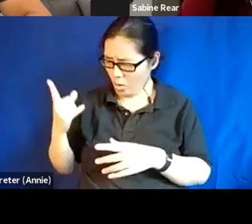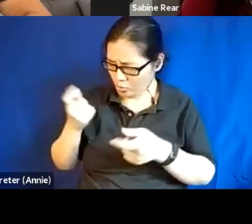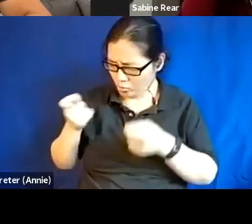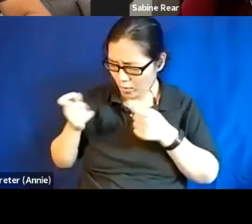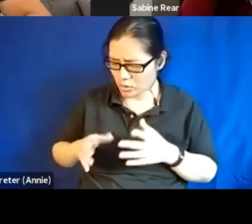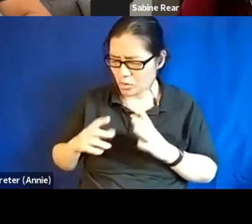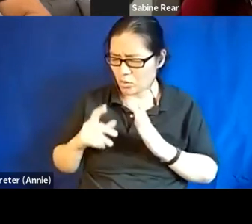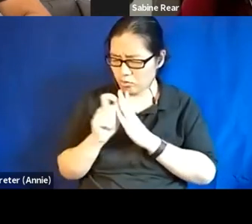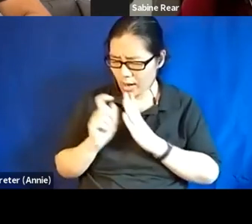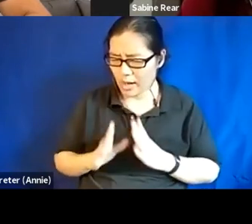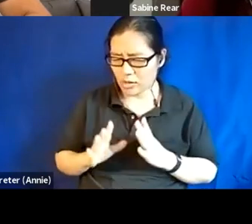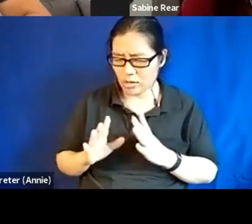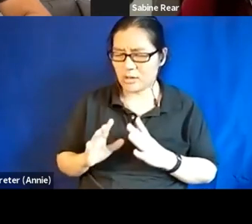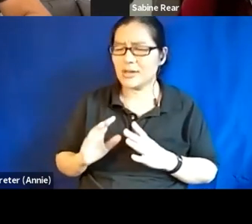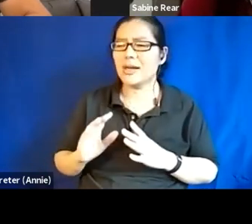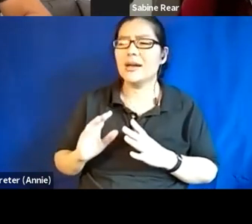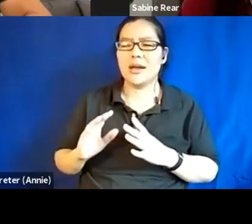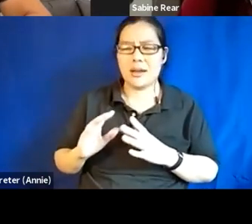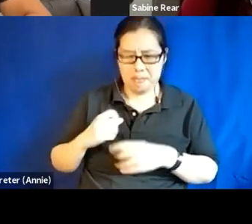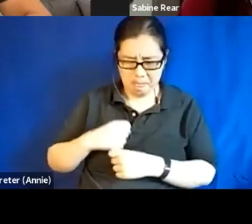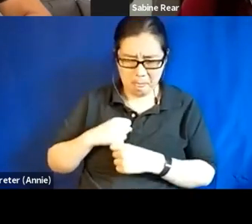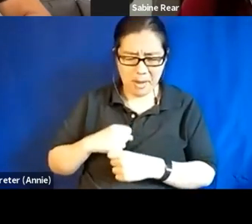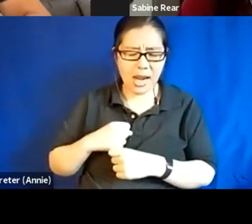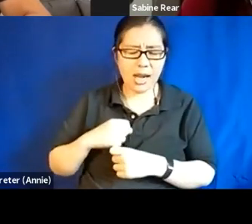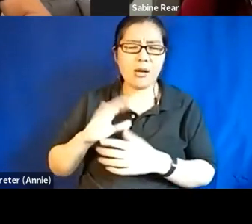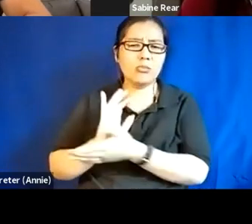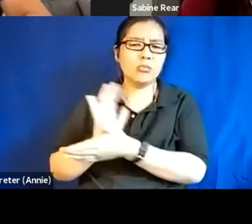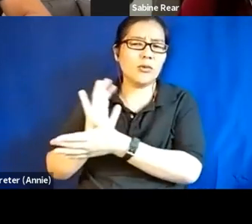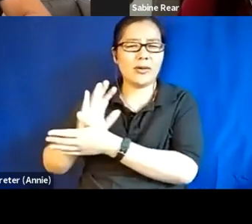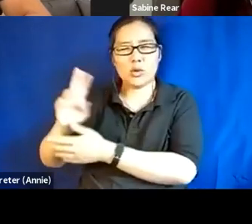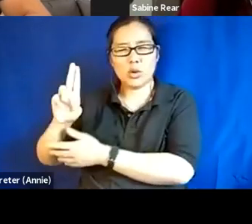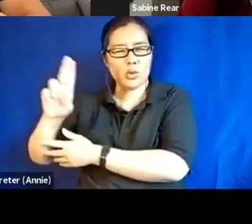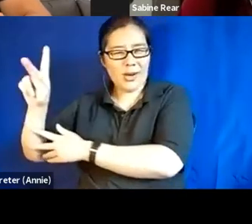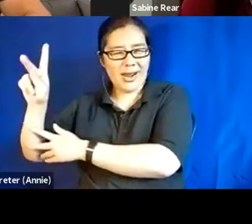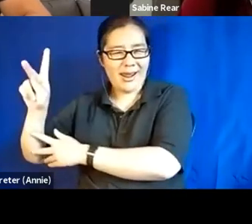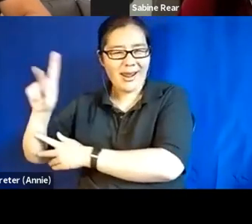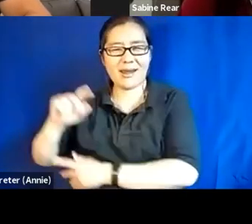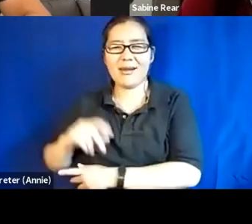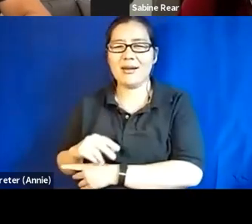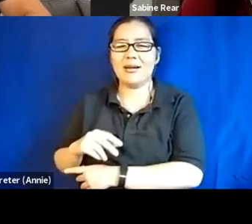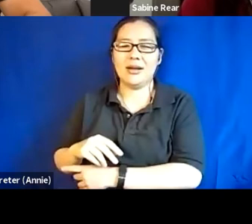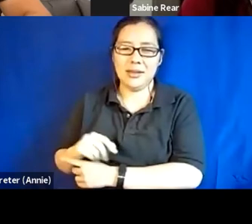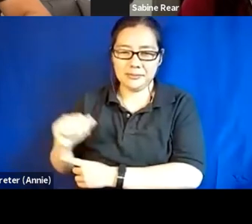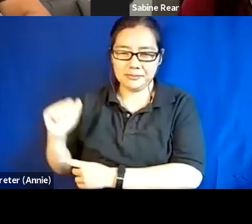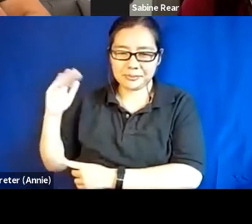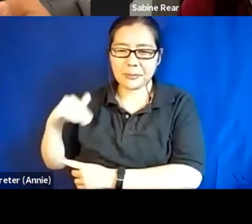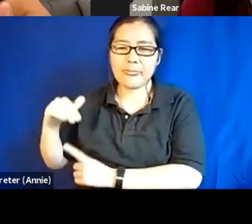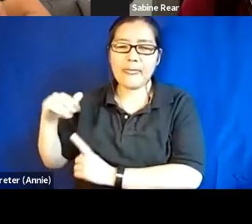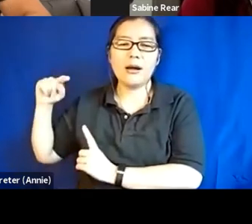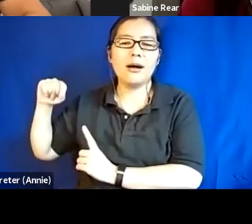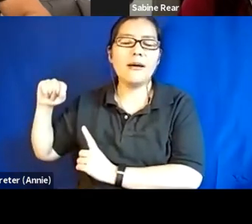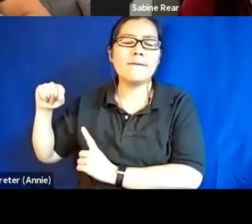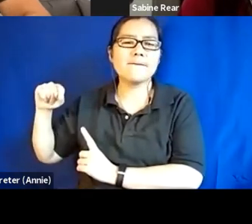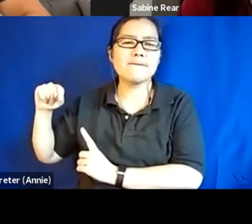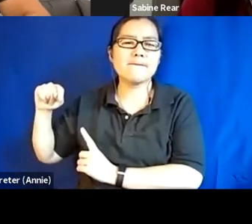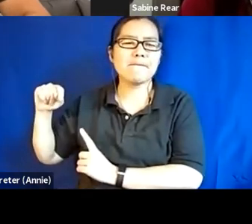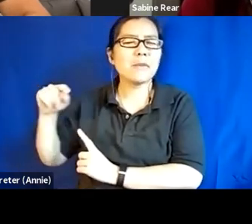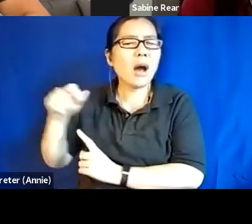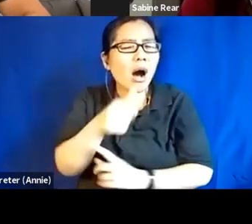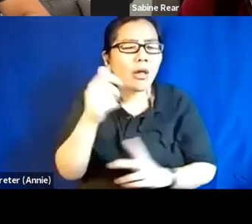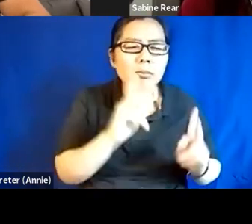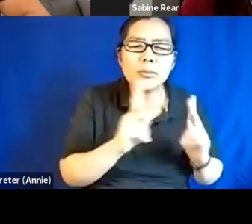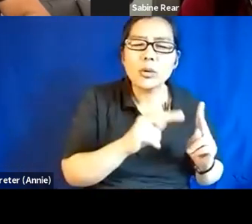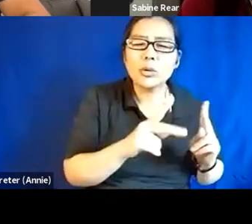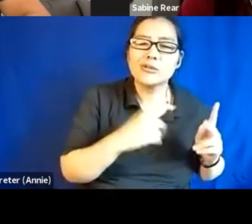created a feature film out of the UK, uh, Adam Morris. I know other people who are legally blind who are, who've just been greenlit on TV